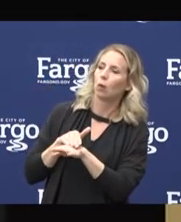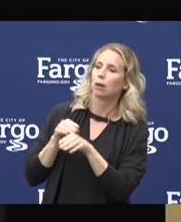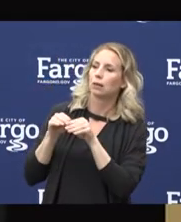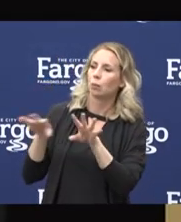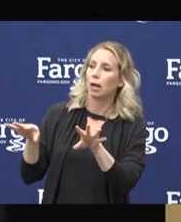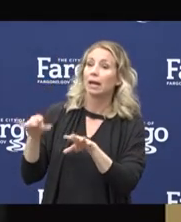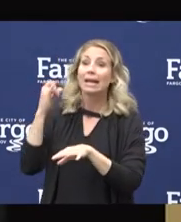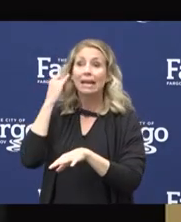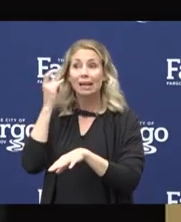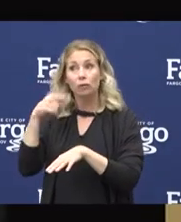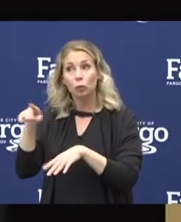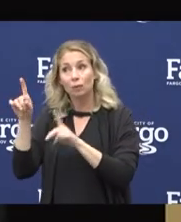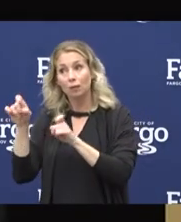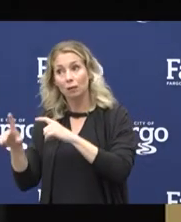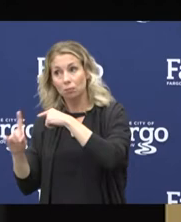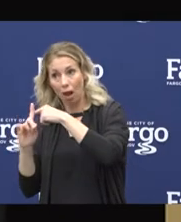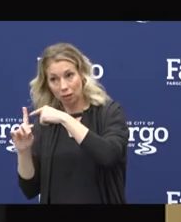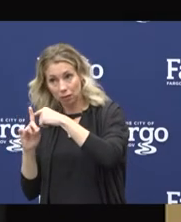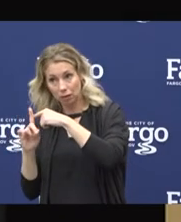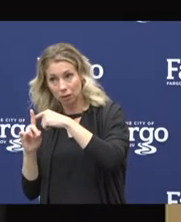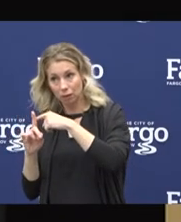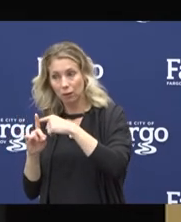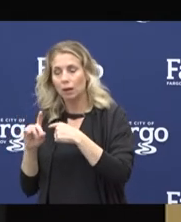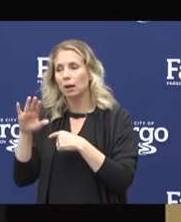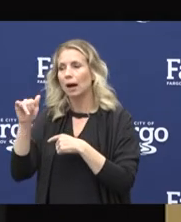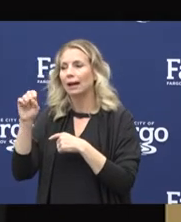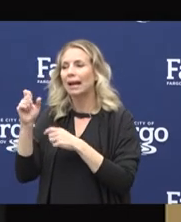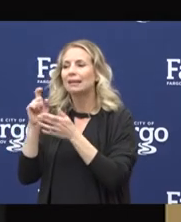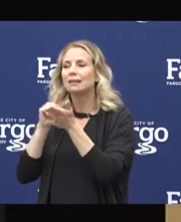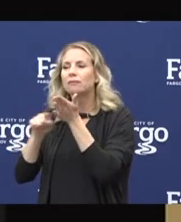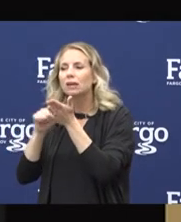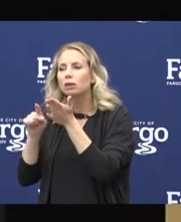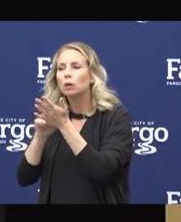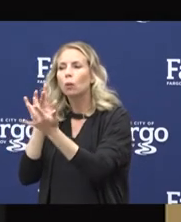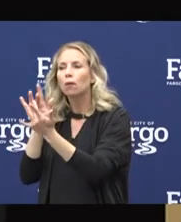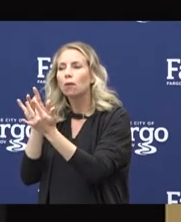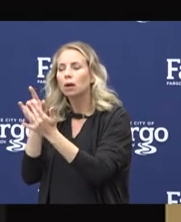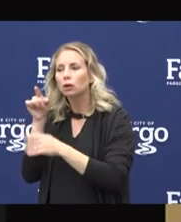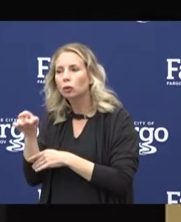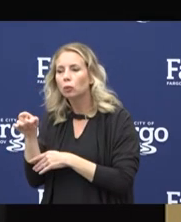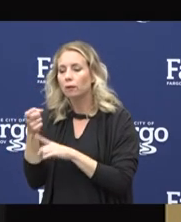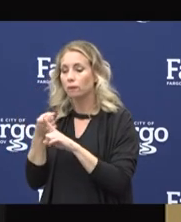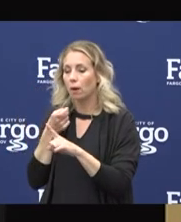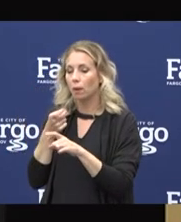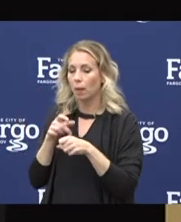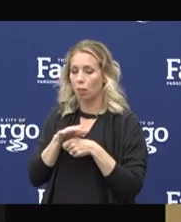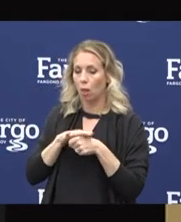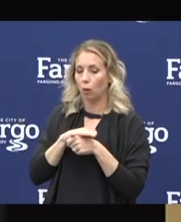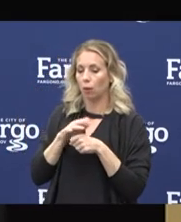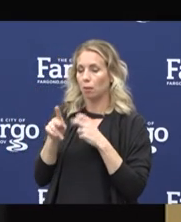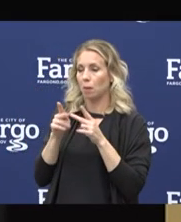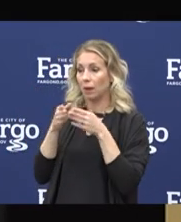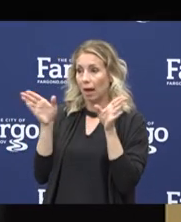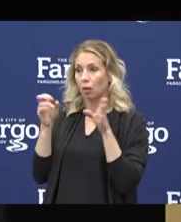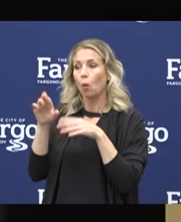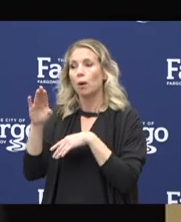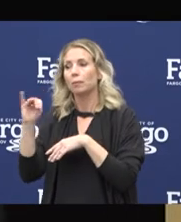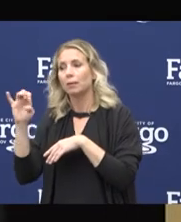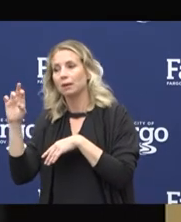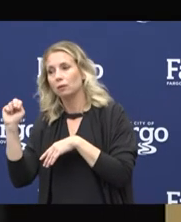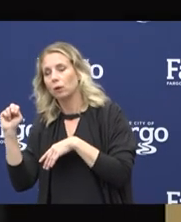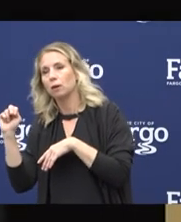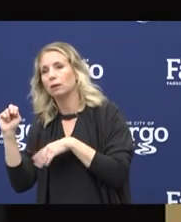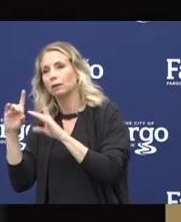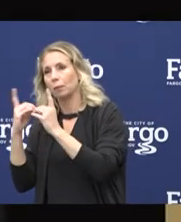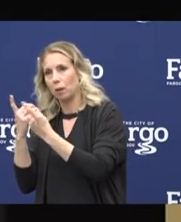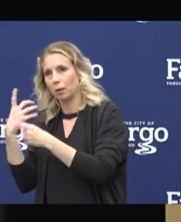you'll be contacted by a case investigator, so that will either be from local public health or from the Minnesota Department of